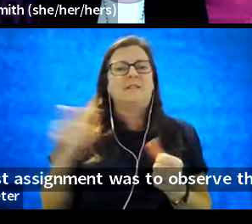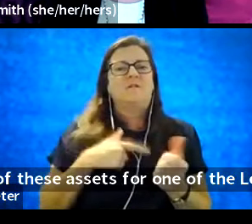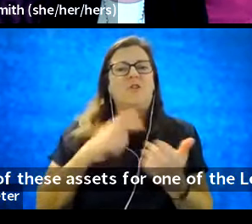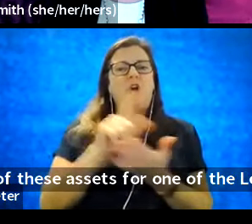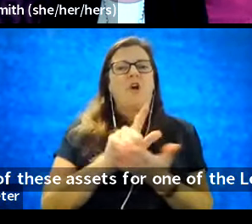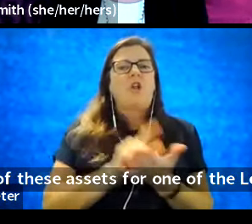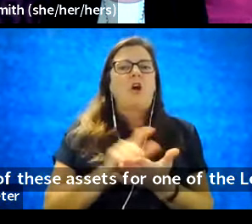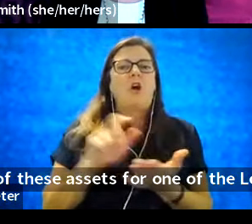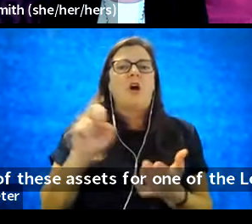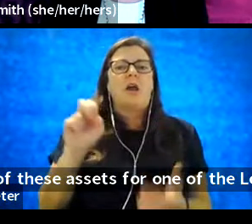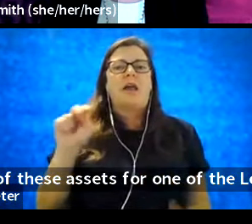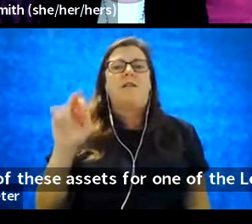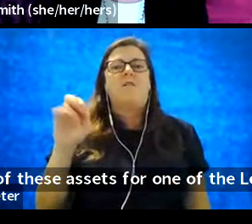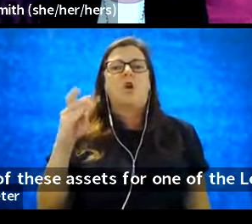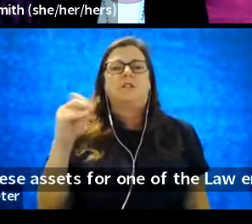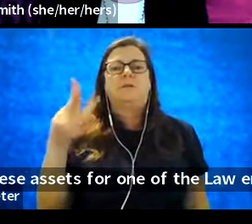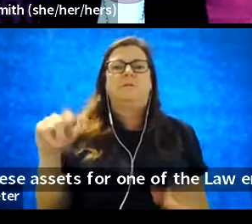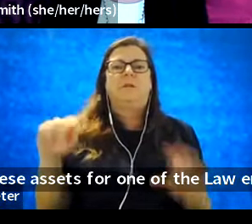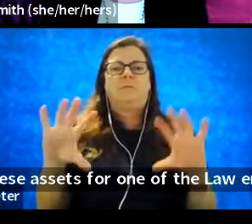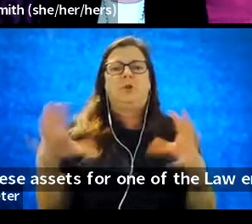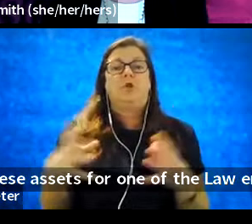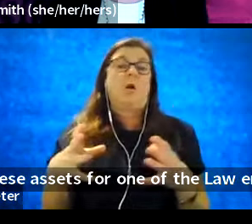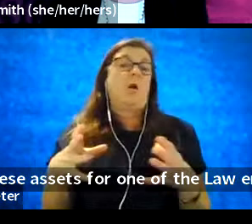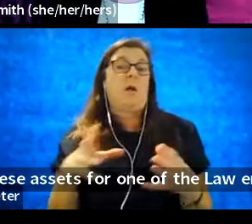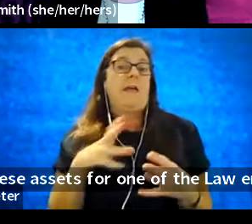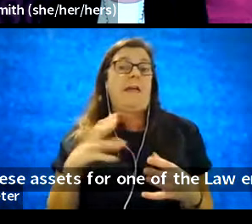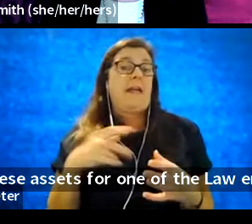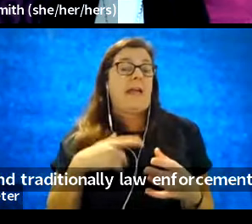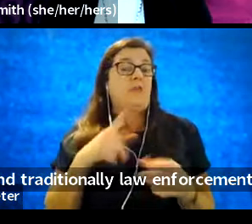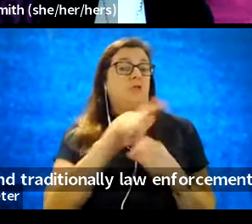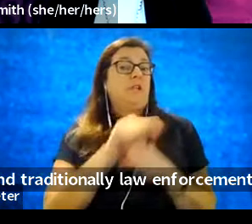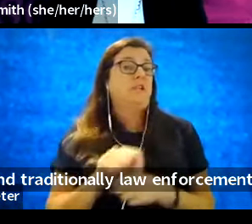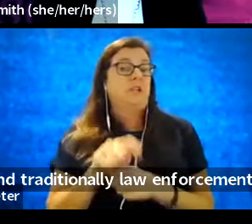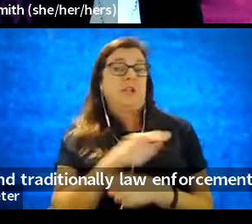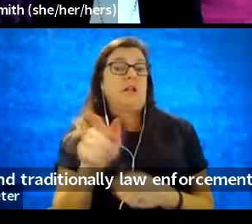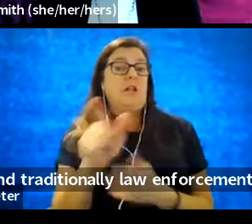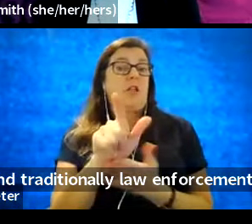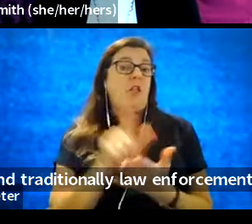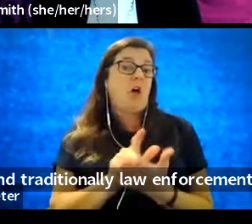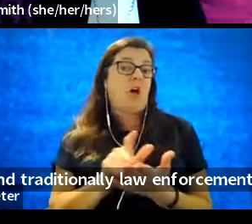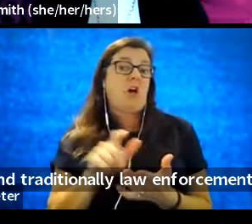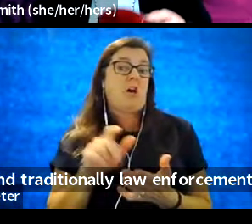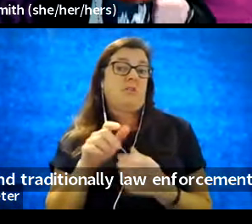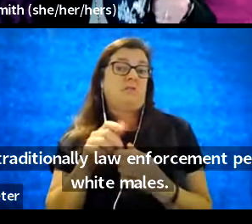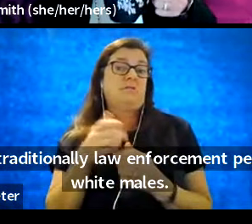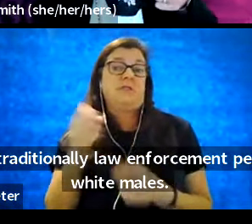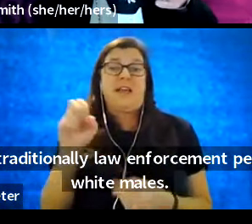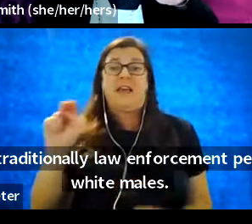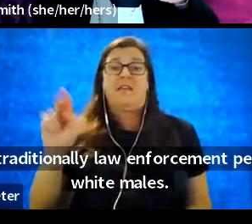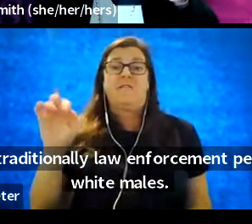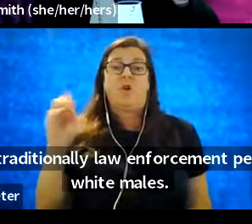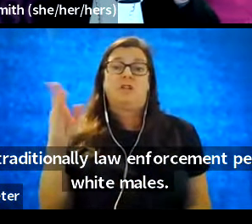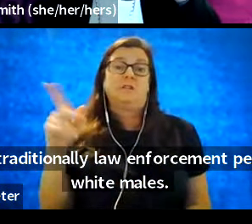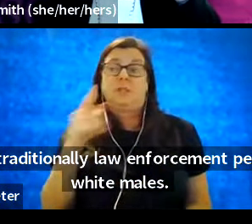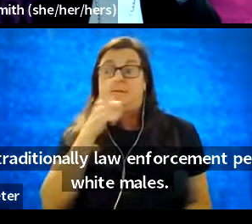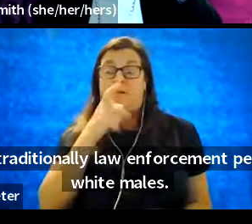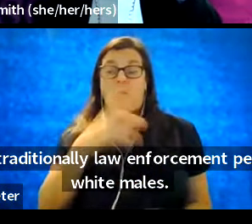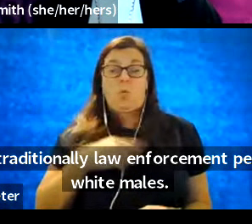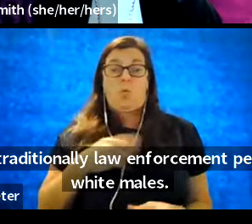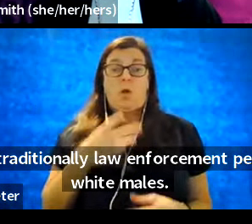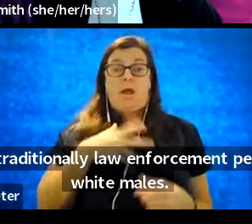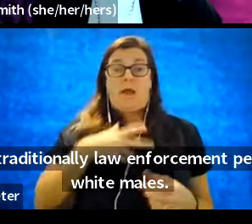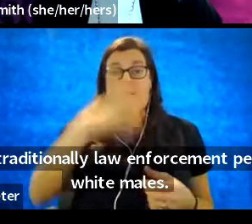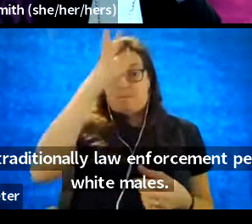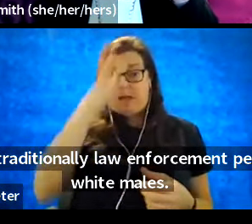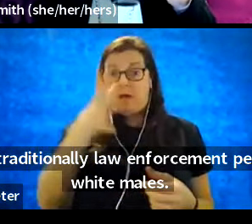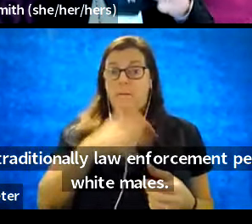bureaus. And traditionally, law enforcement personnel are white males. My job was to observe and document